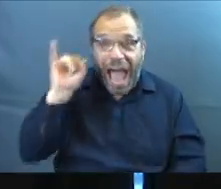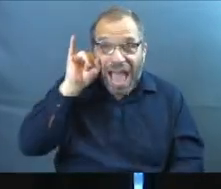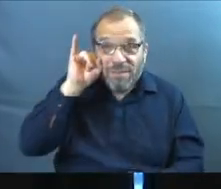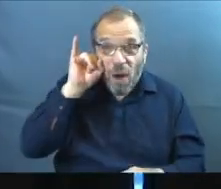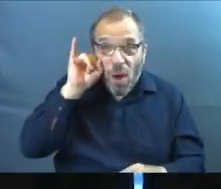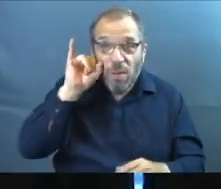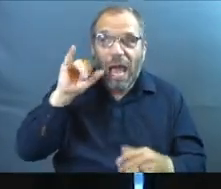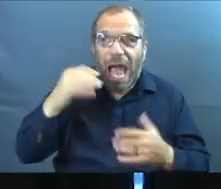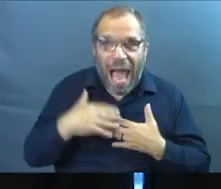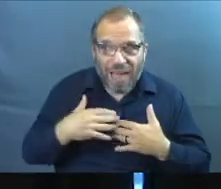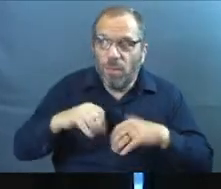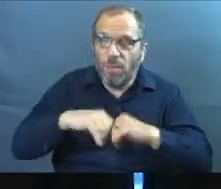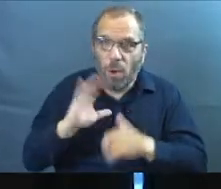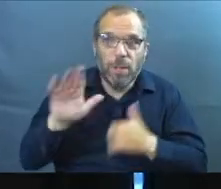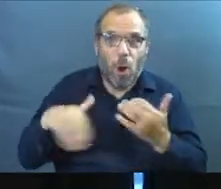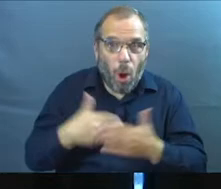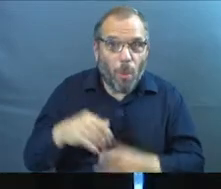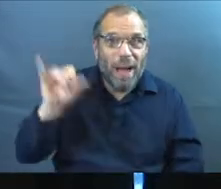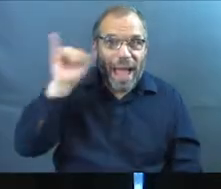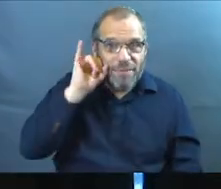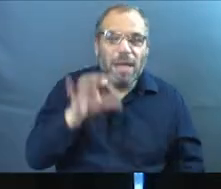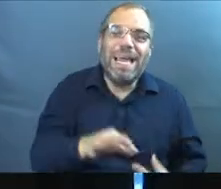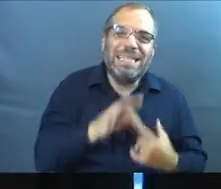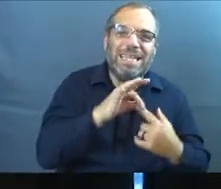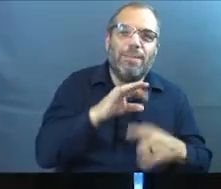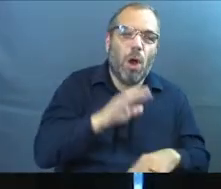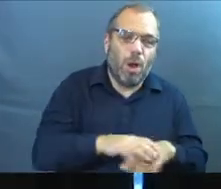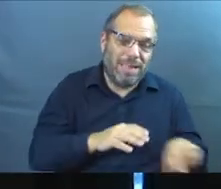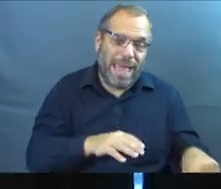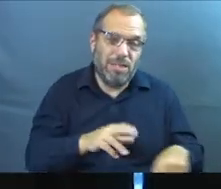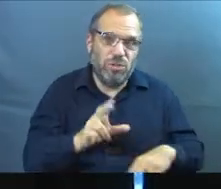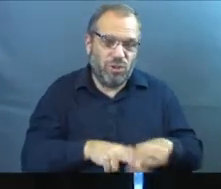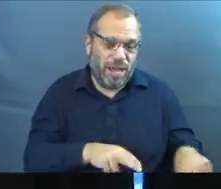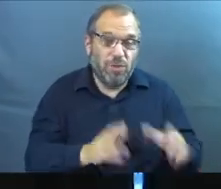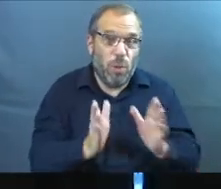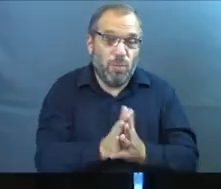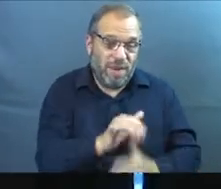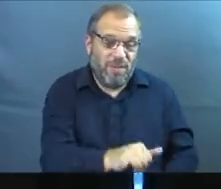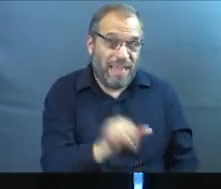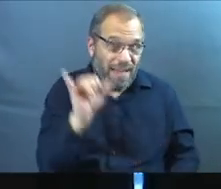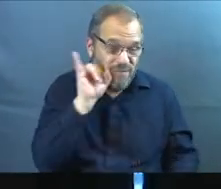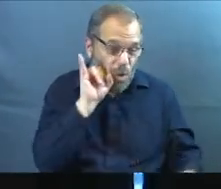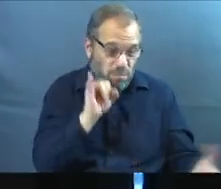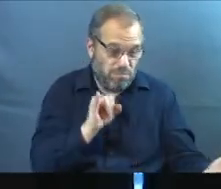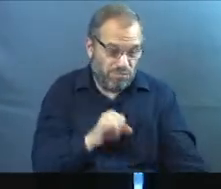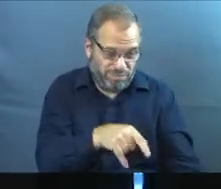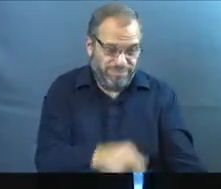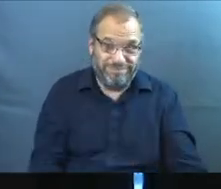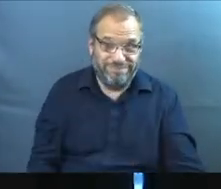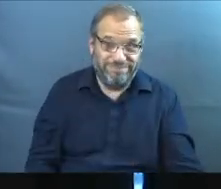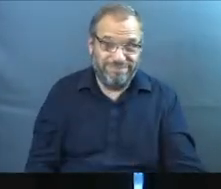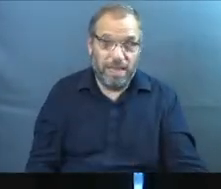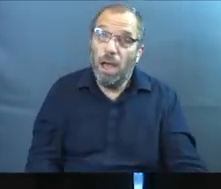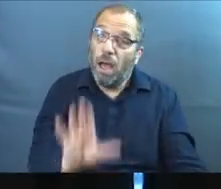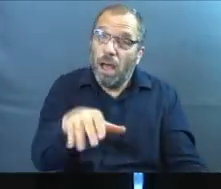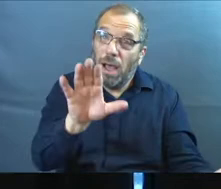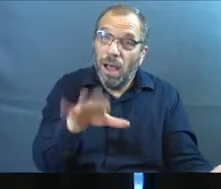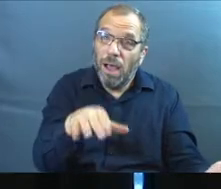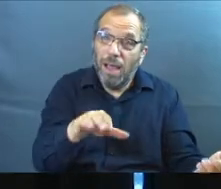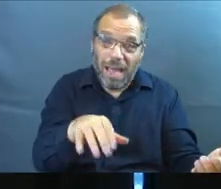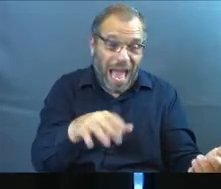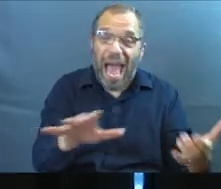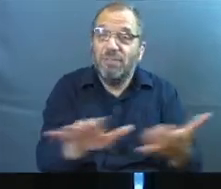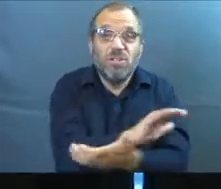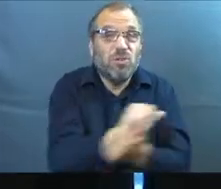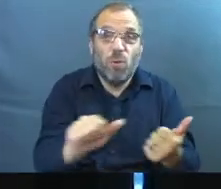that I have not broken, okay? Except for the one that's on that chair right now. So pray for it because I'm its owner. Literally, I've just